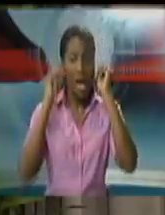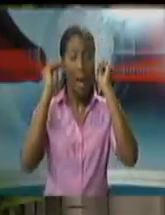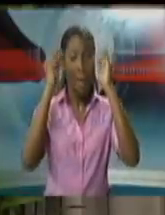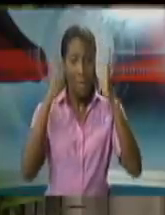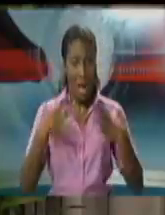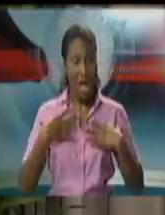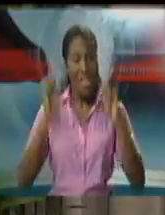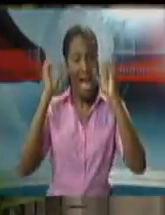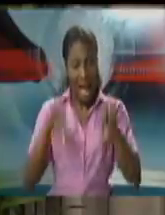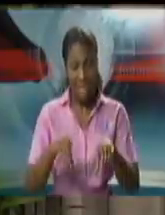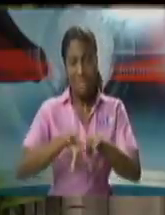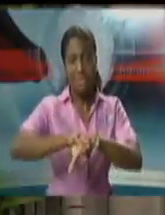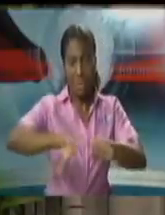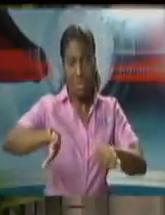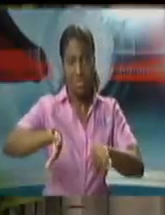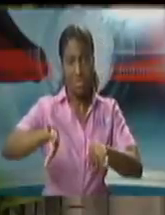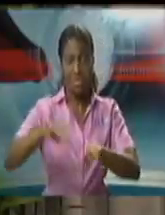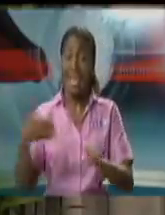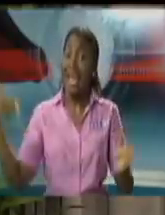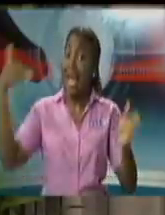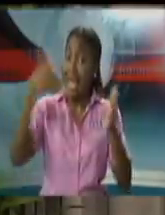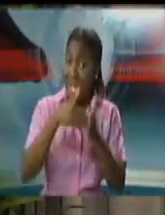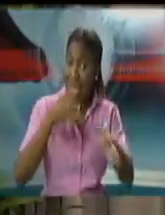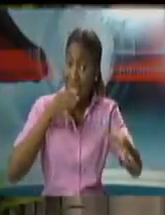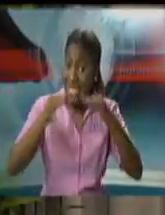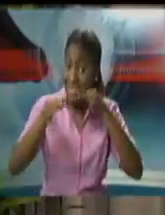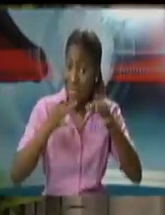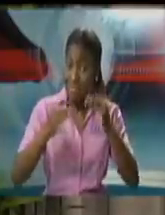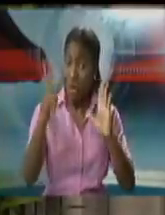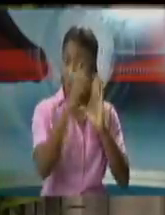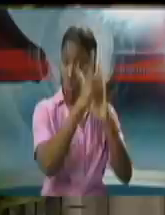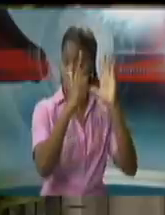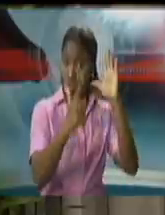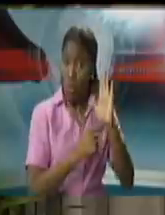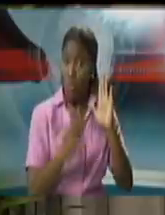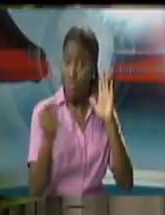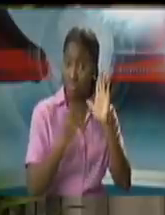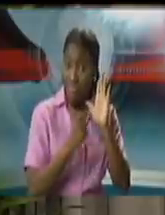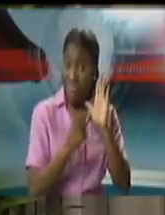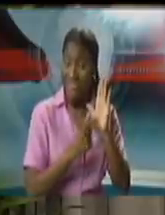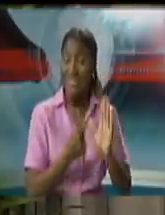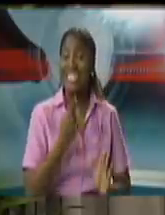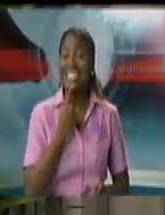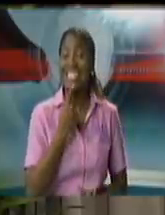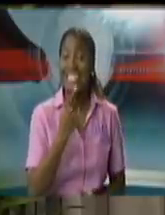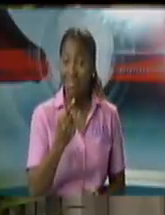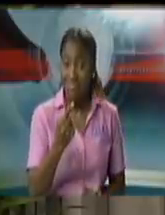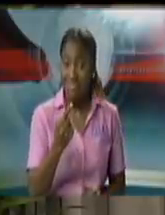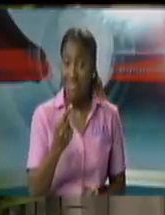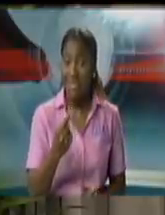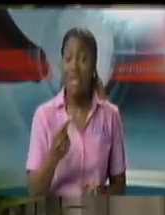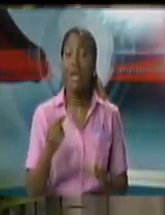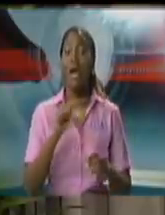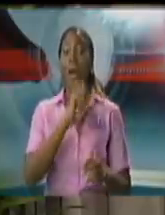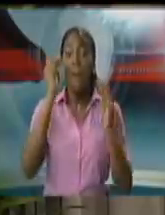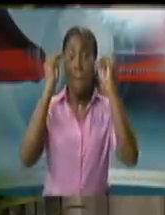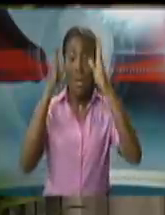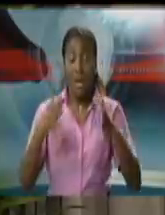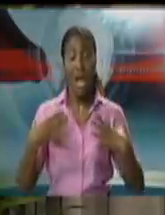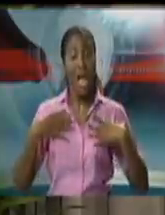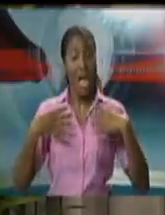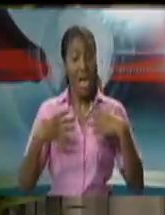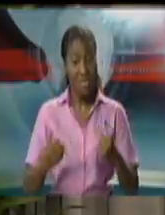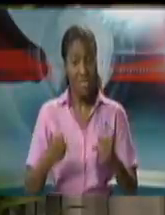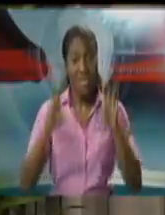ordinance, section 105, has a precise feature of law which allows for quarantine. I'm using that